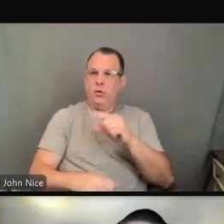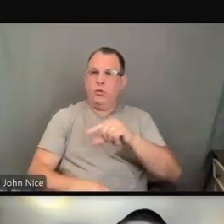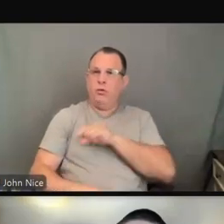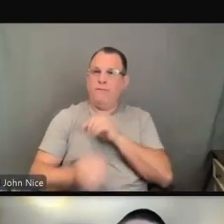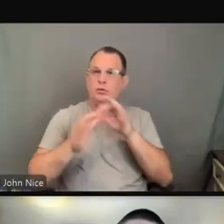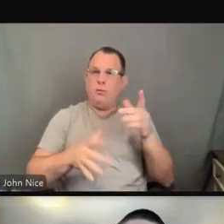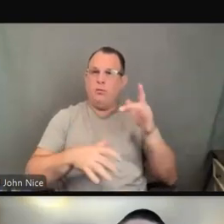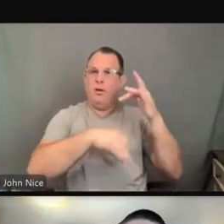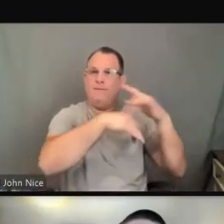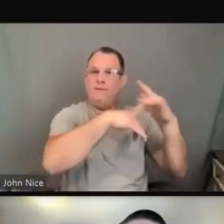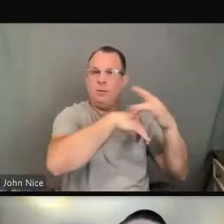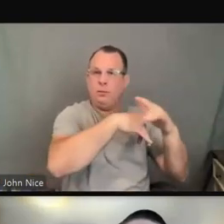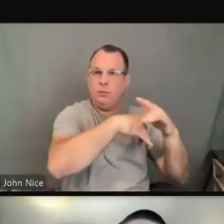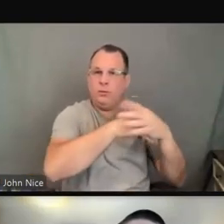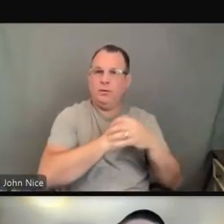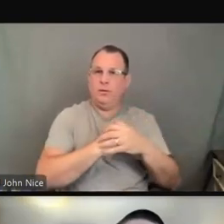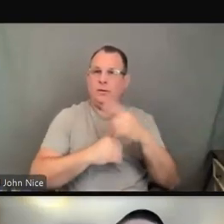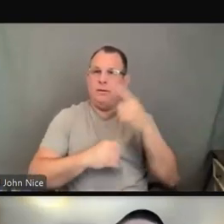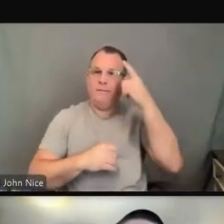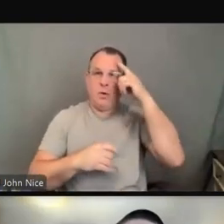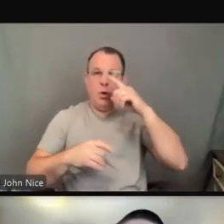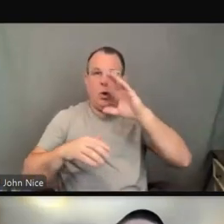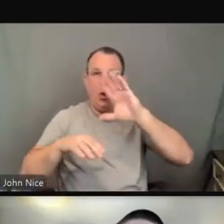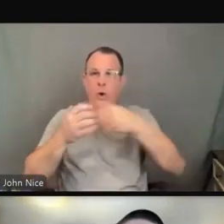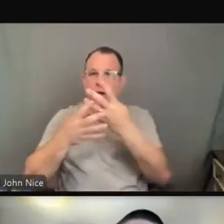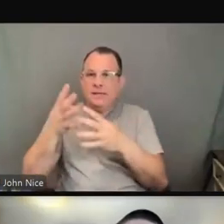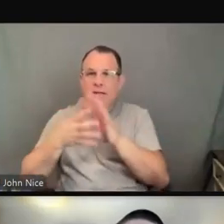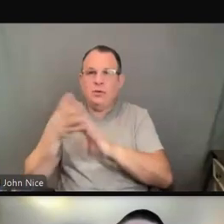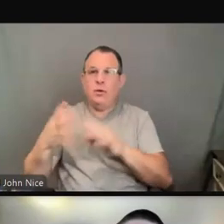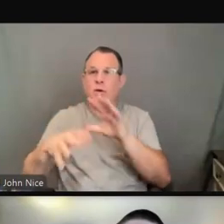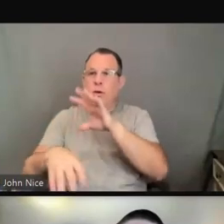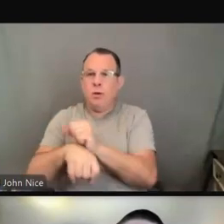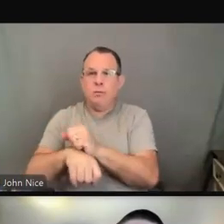for scheduled or unscheduled appointments.